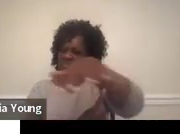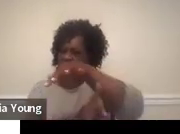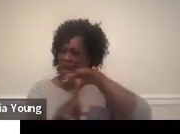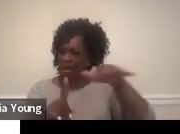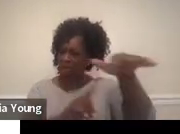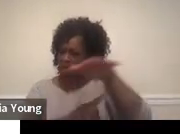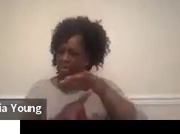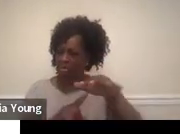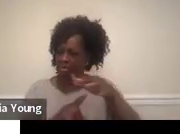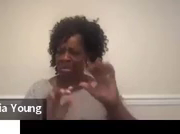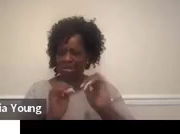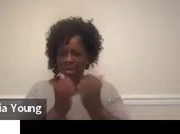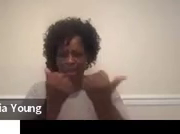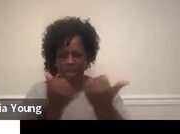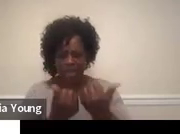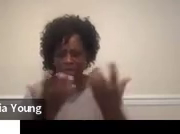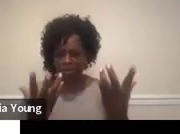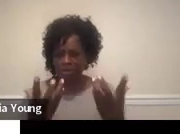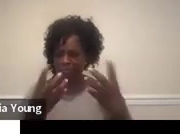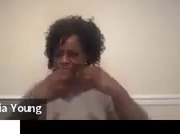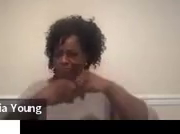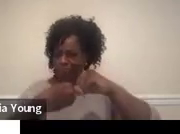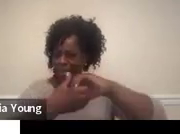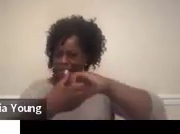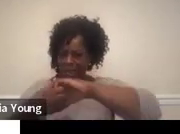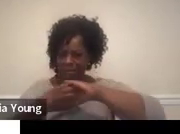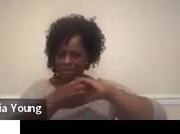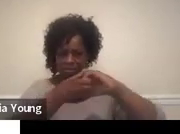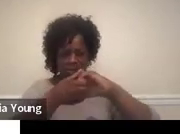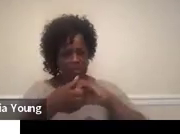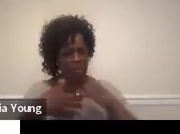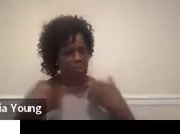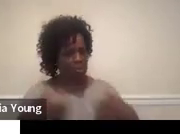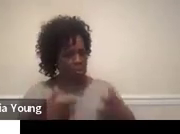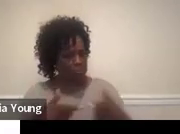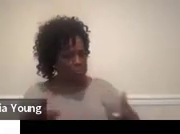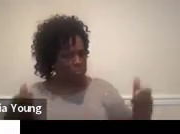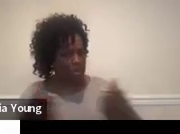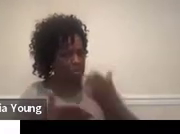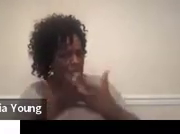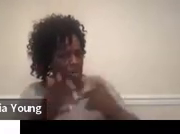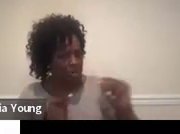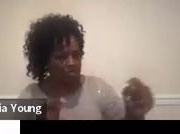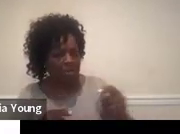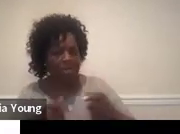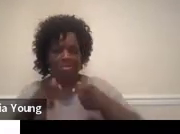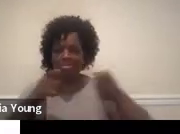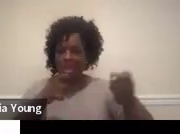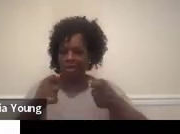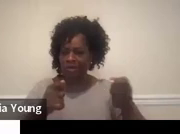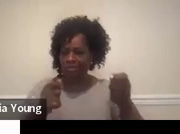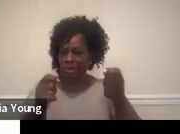Interagency collaboration. That's a big one. We have a lot of different case management organizations.